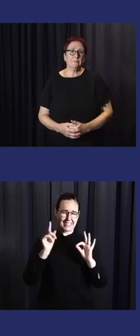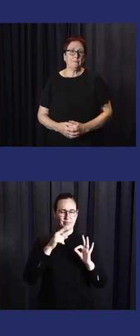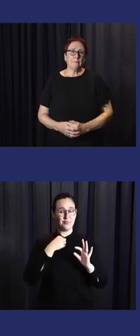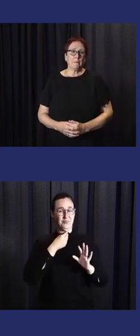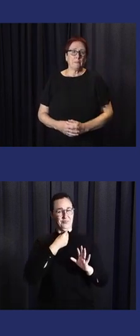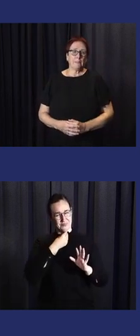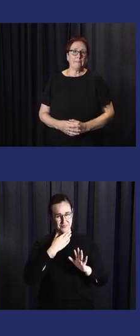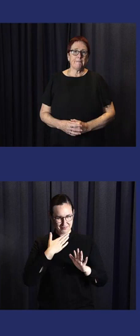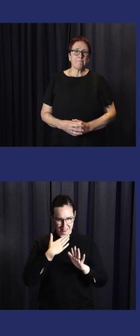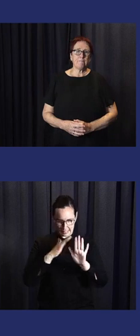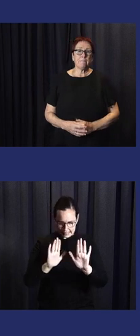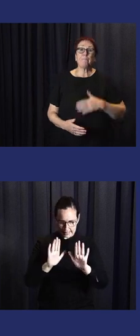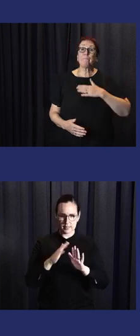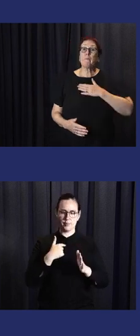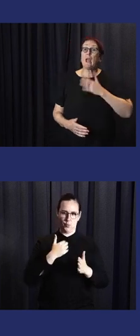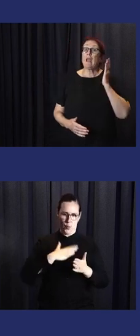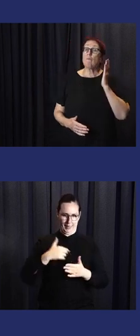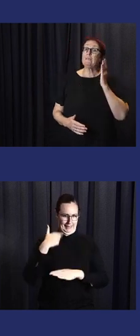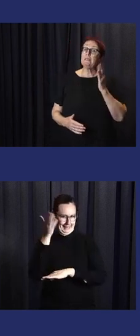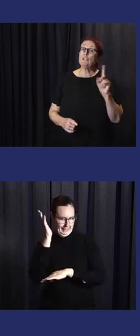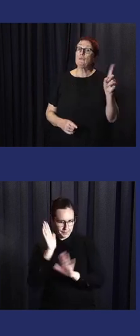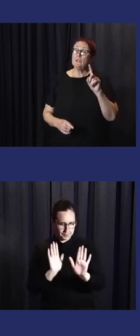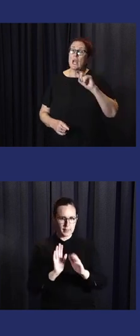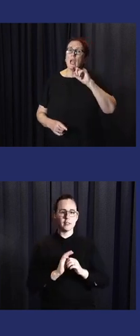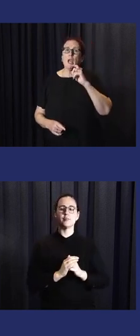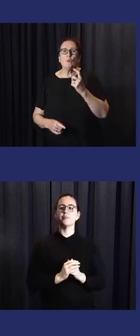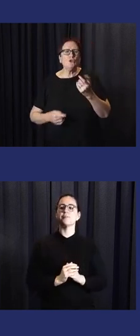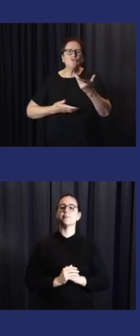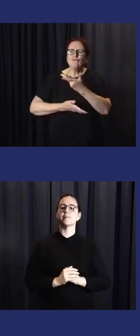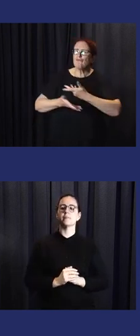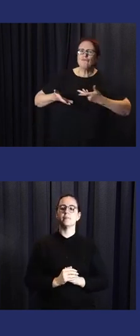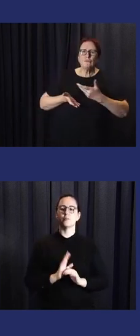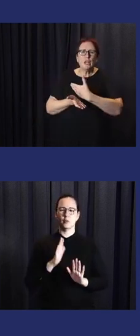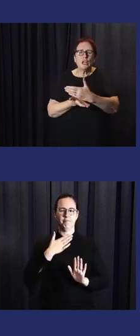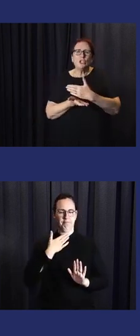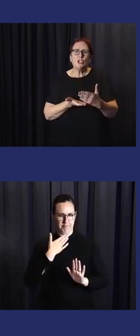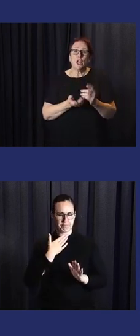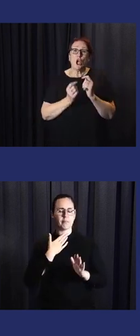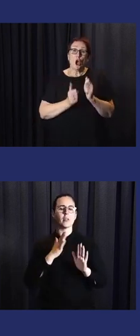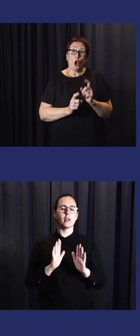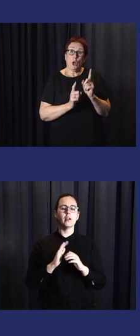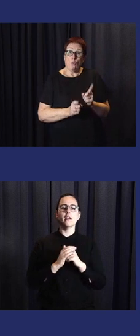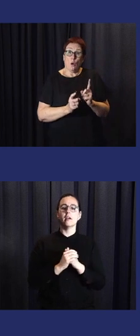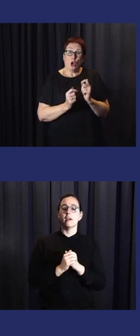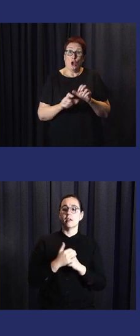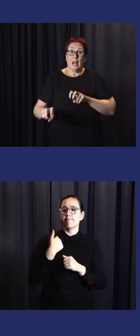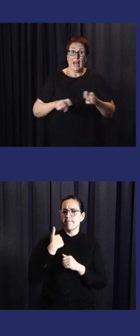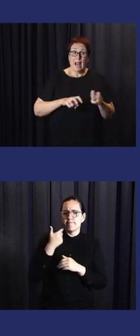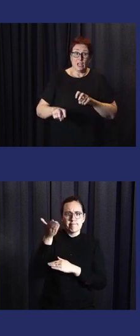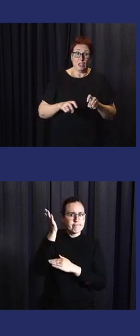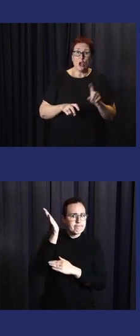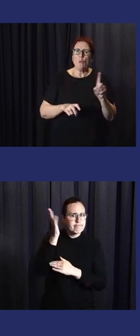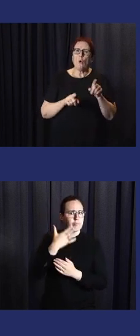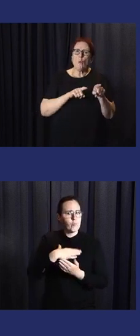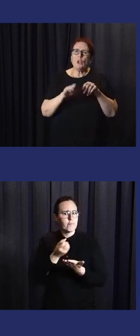enough. I try my best to deliver my presentation. Yeah, in my presentation,